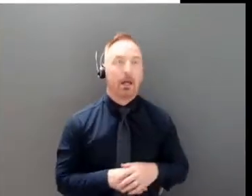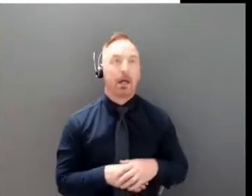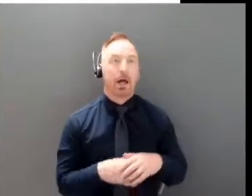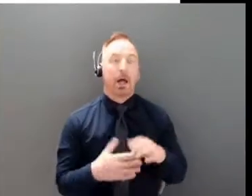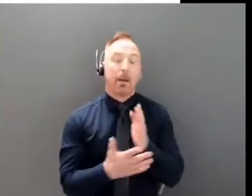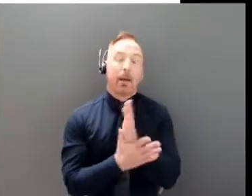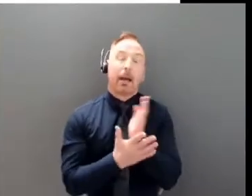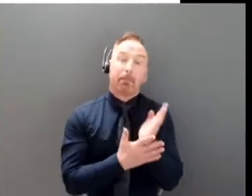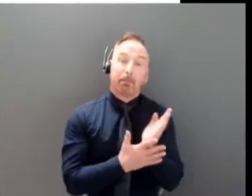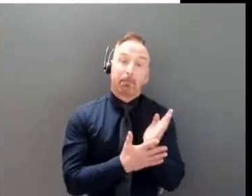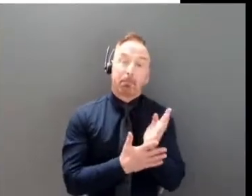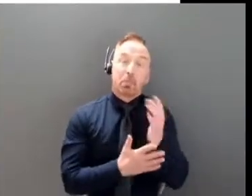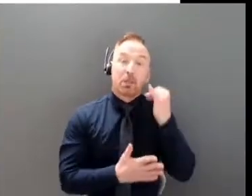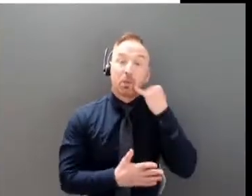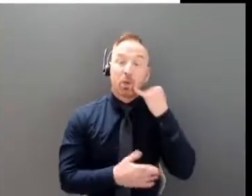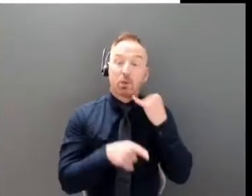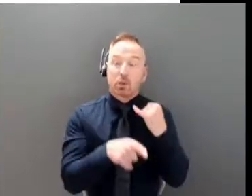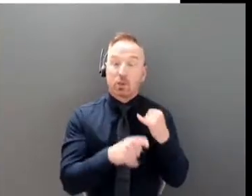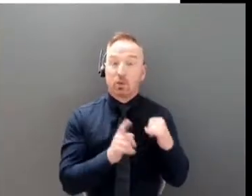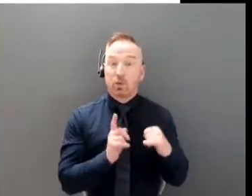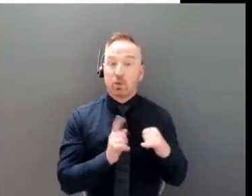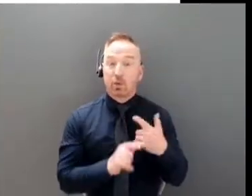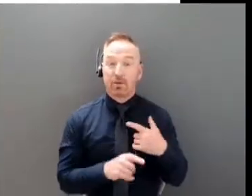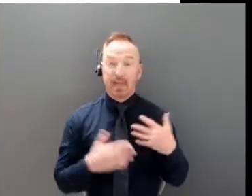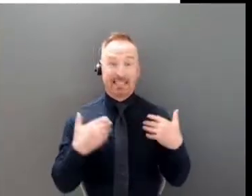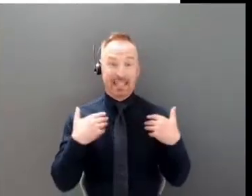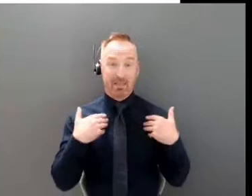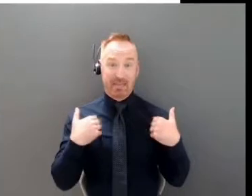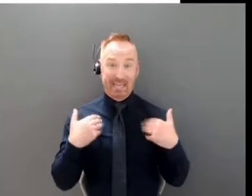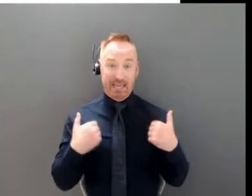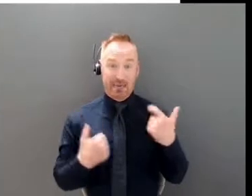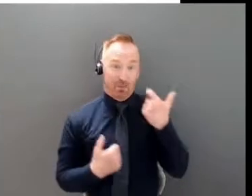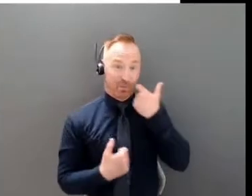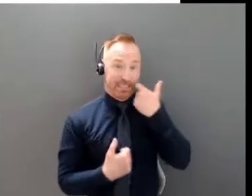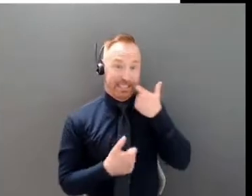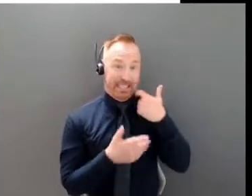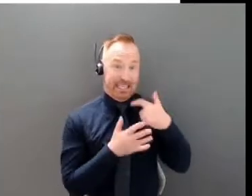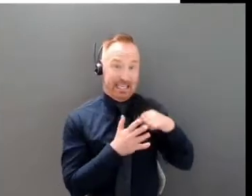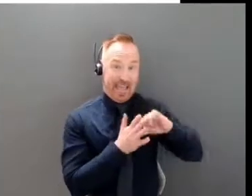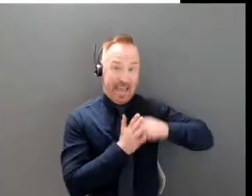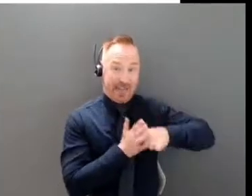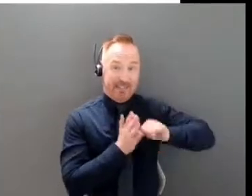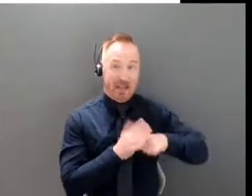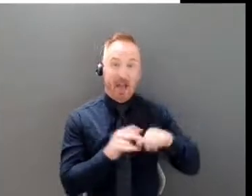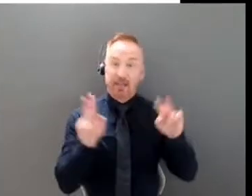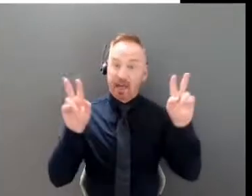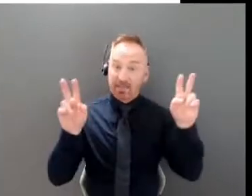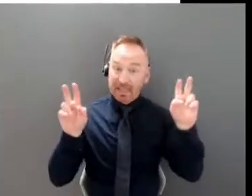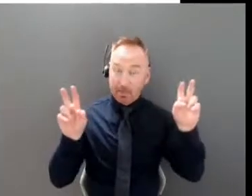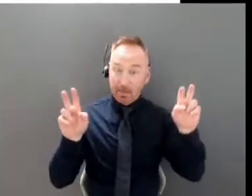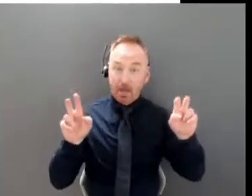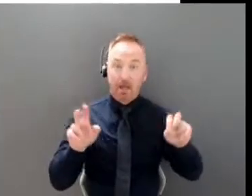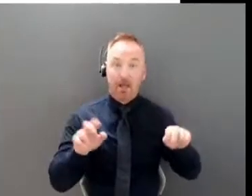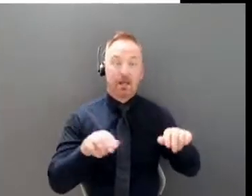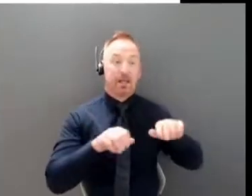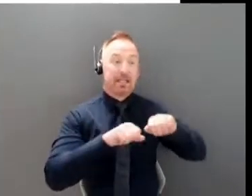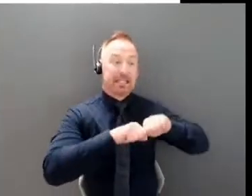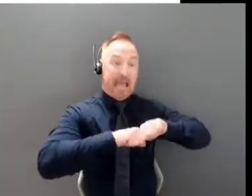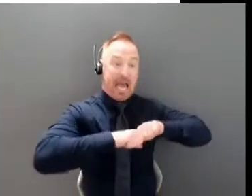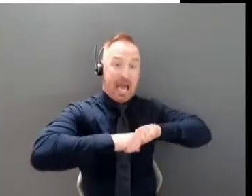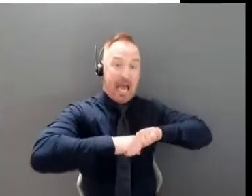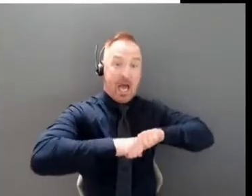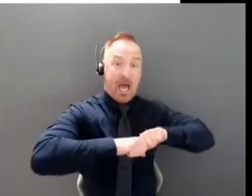think back to the theme that the minister was emphasizing about how this outbreak is being